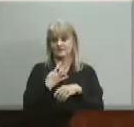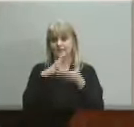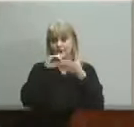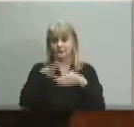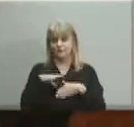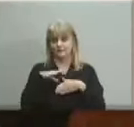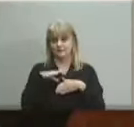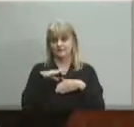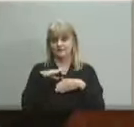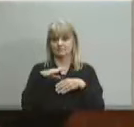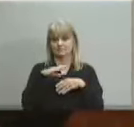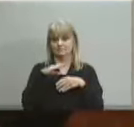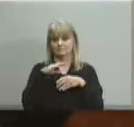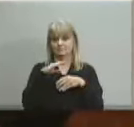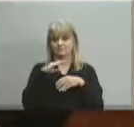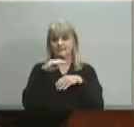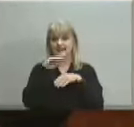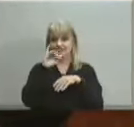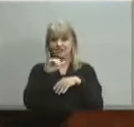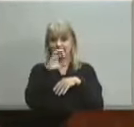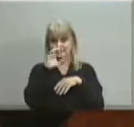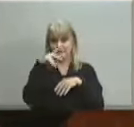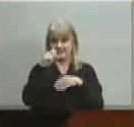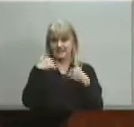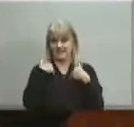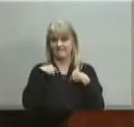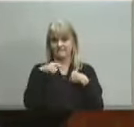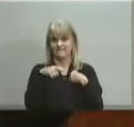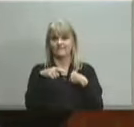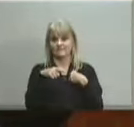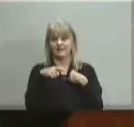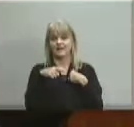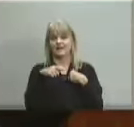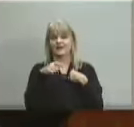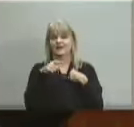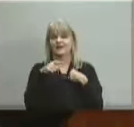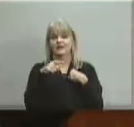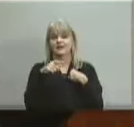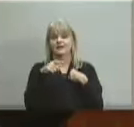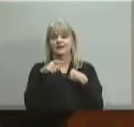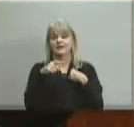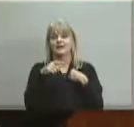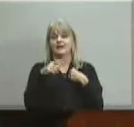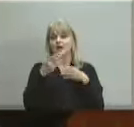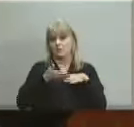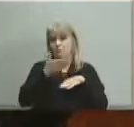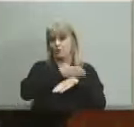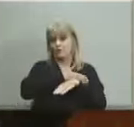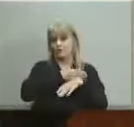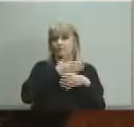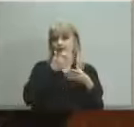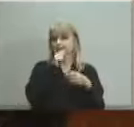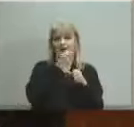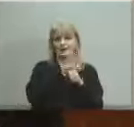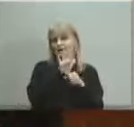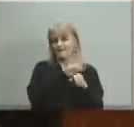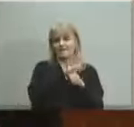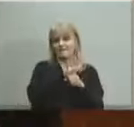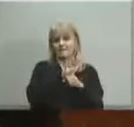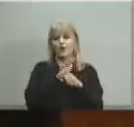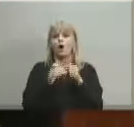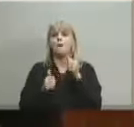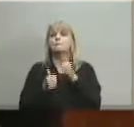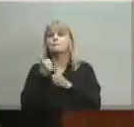it's not enough for all students to improve if most of them will be